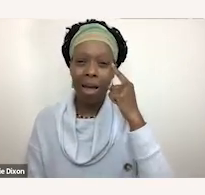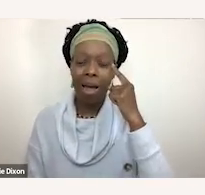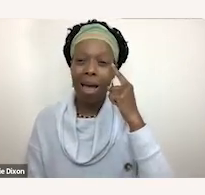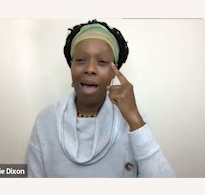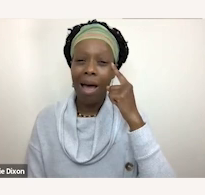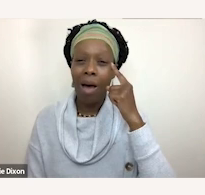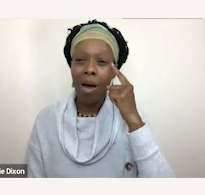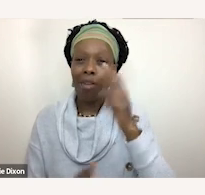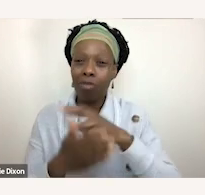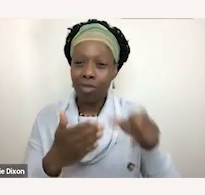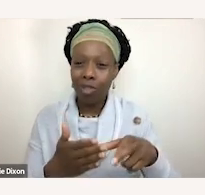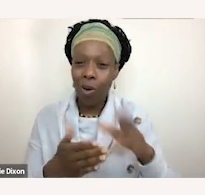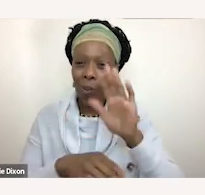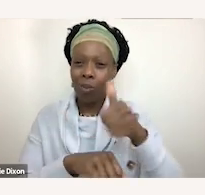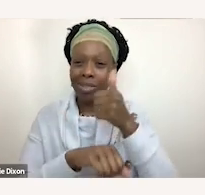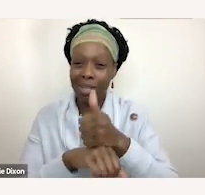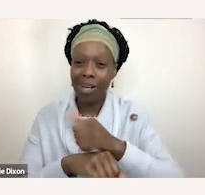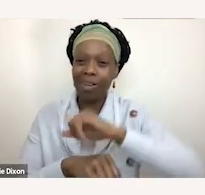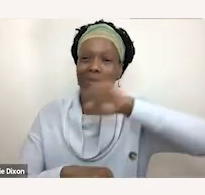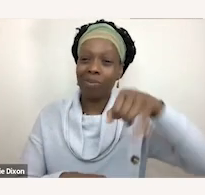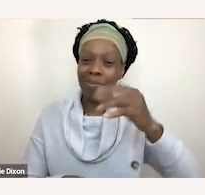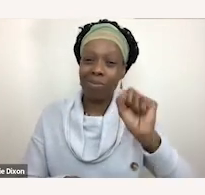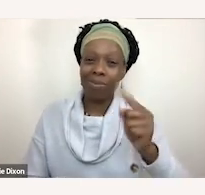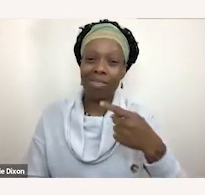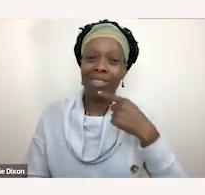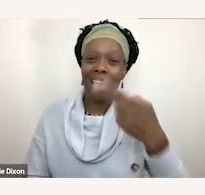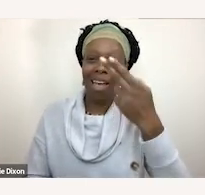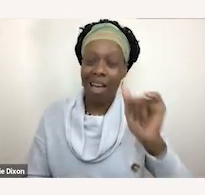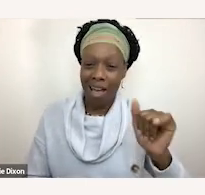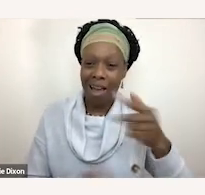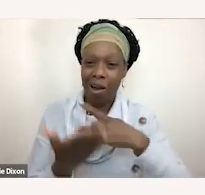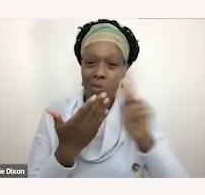you a little snippet of um and some of the components of it